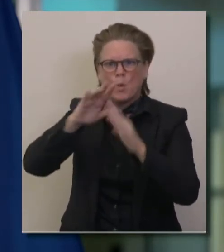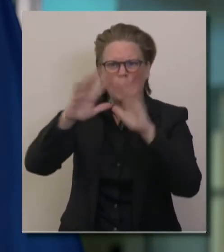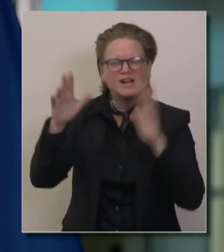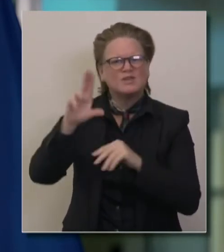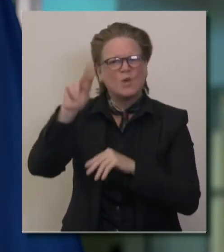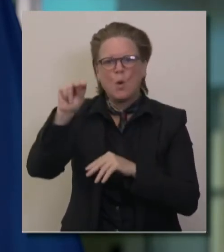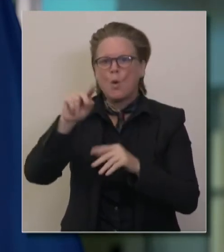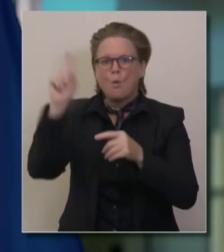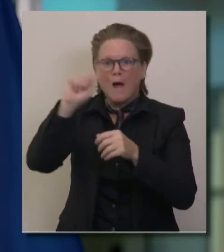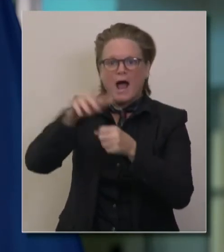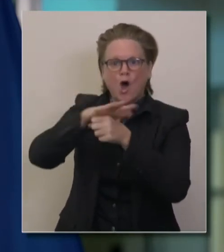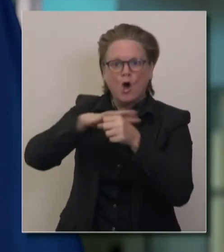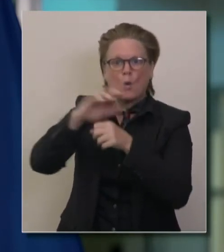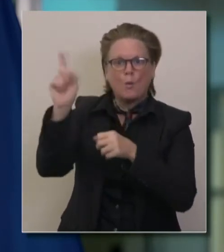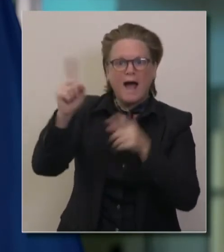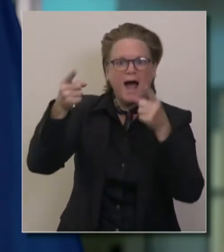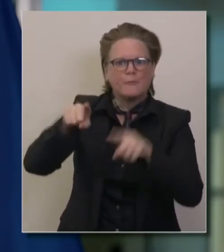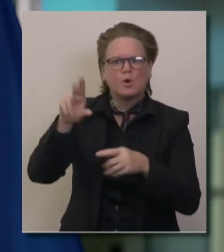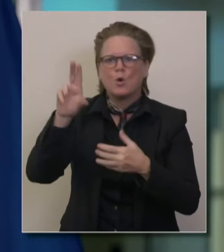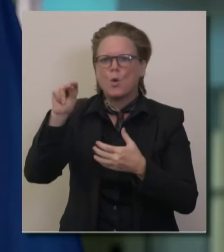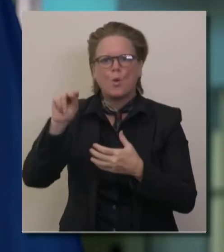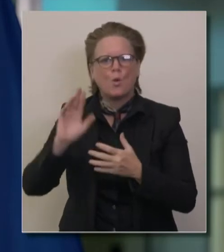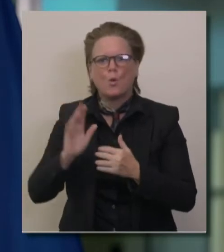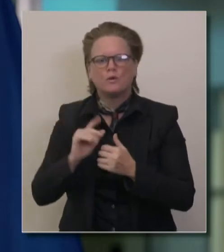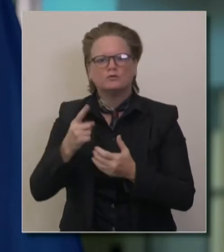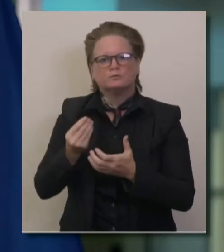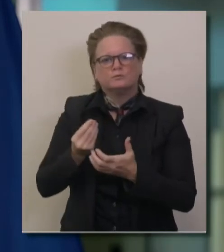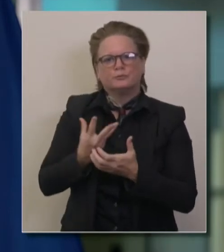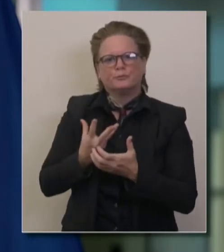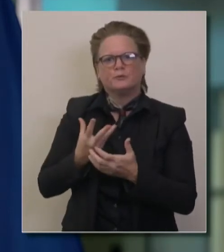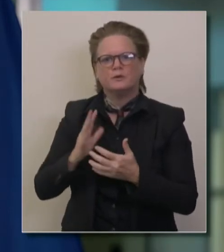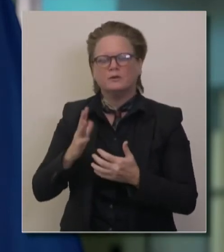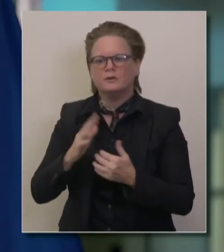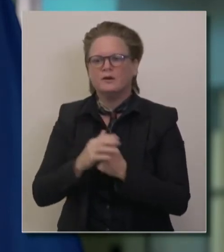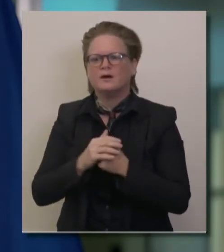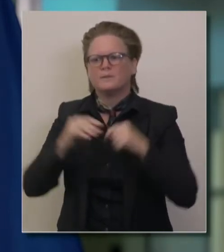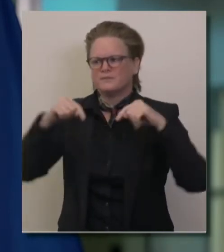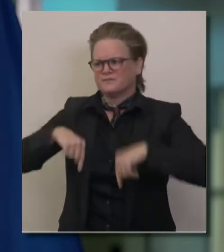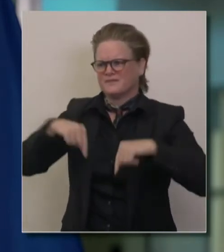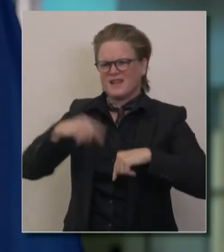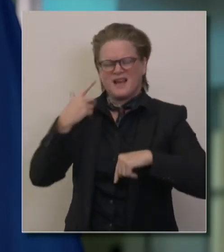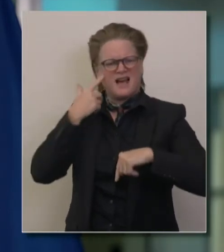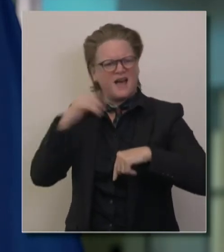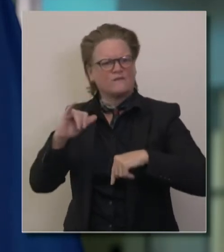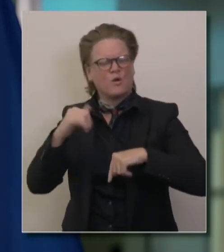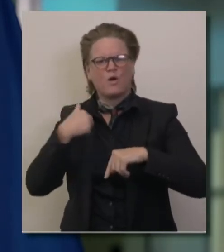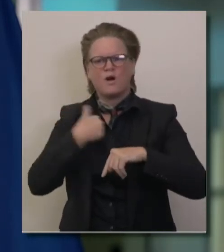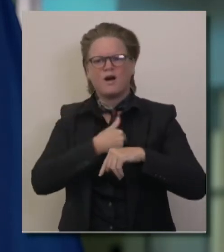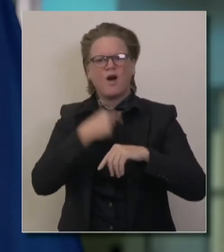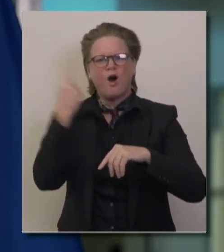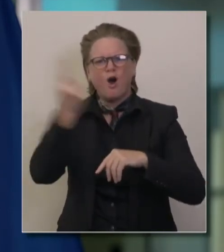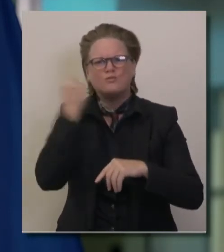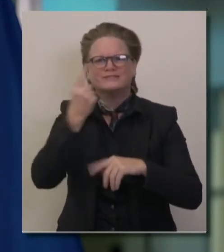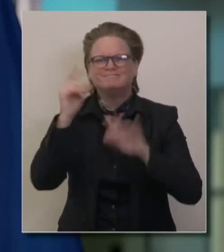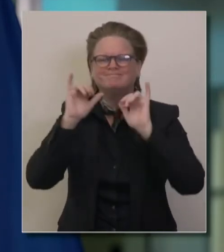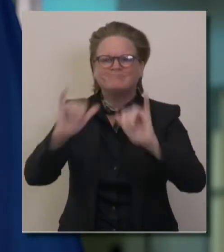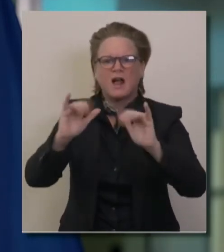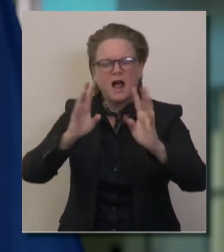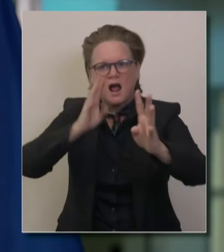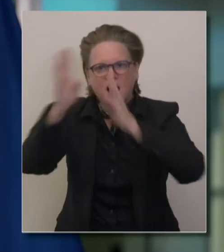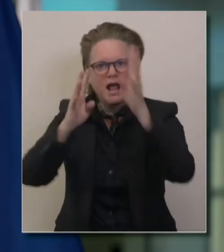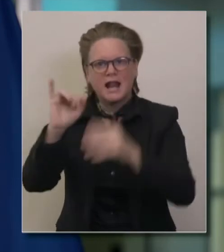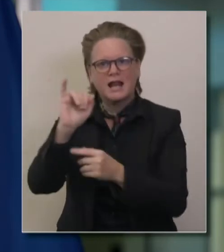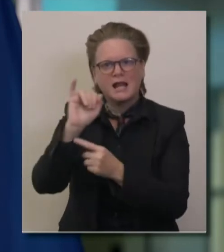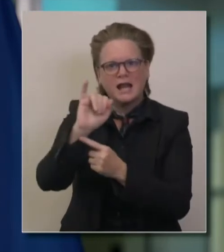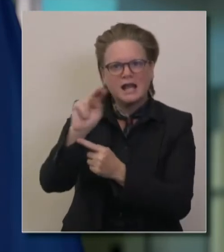this is California, uh, our adaptation, our innovative spirit, our willingness to be on the leading and cutting edge of new technology,